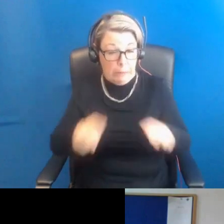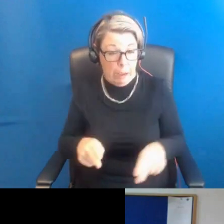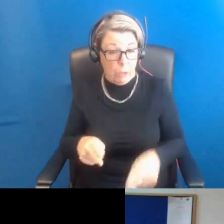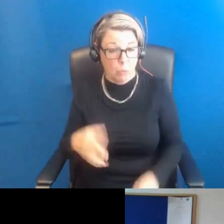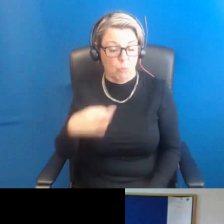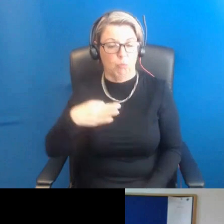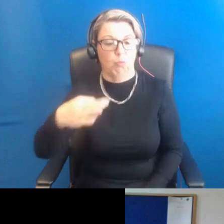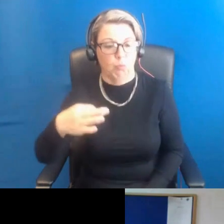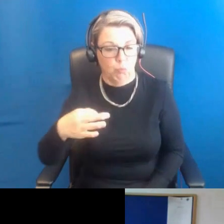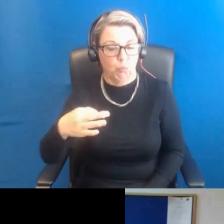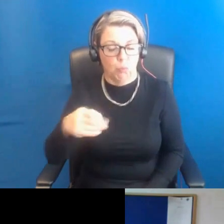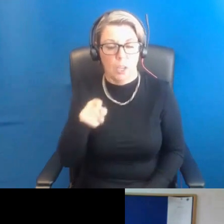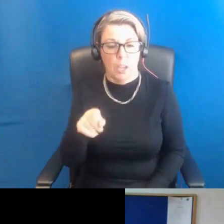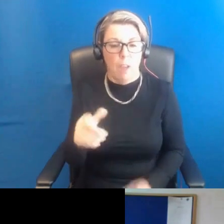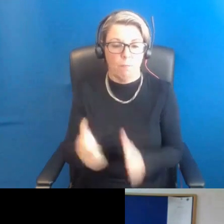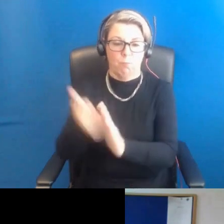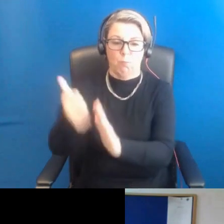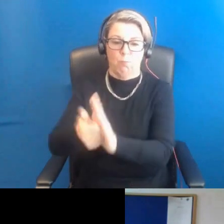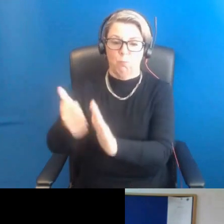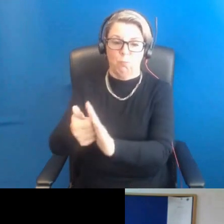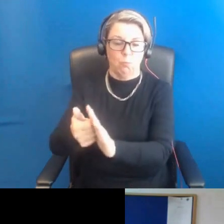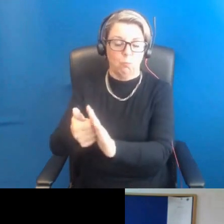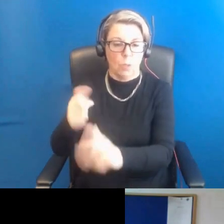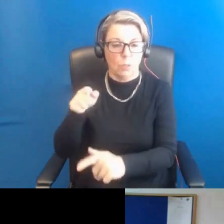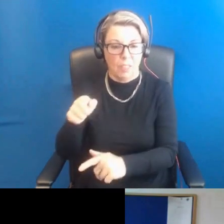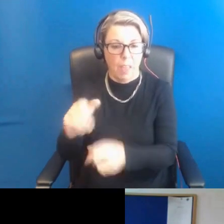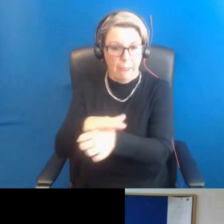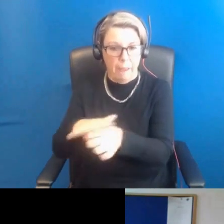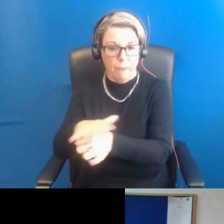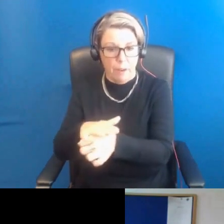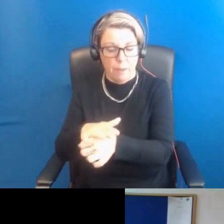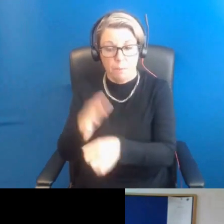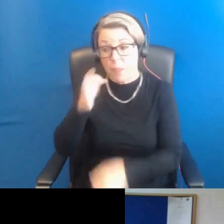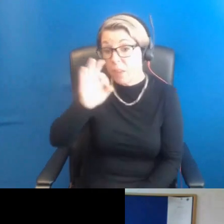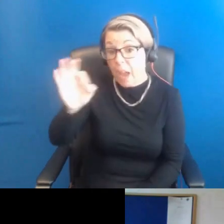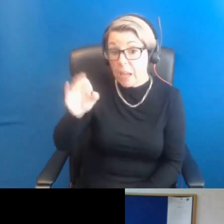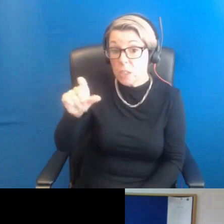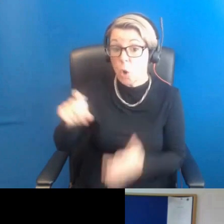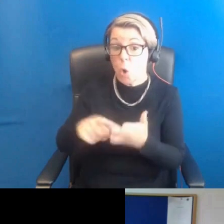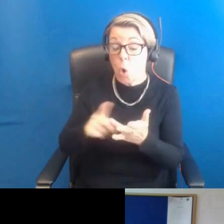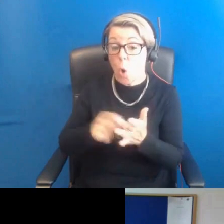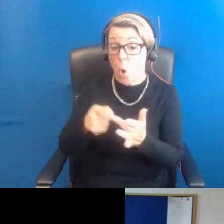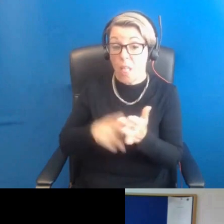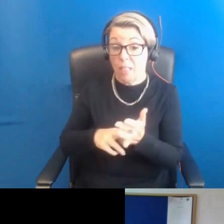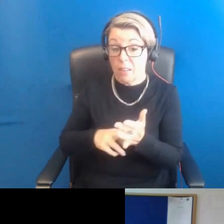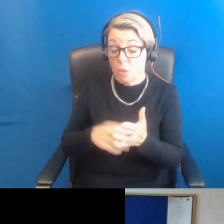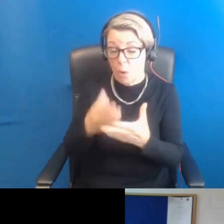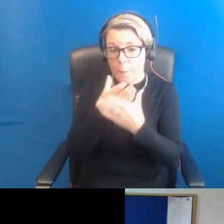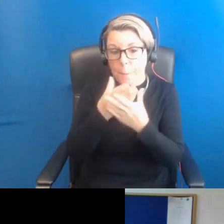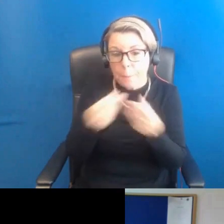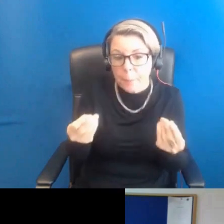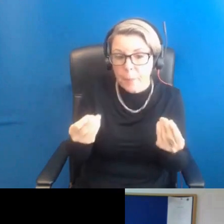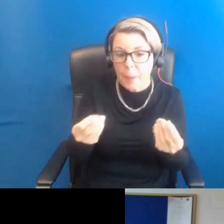in polycystic ovarian syndrome. And Irene is asking Colin to dispel some of the myths